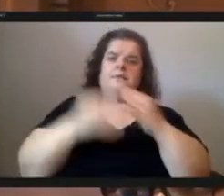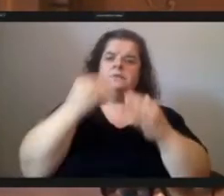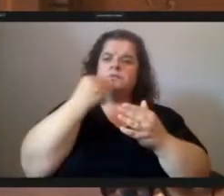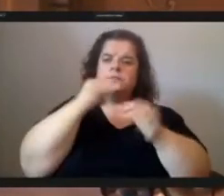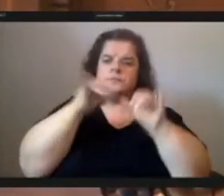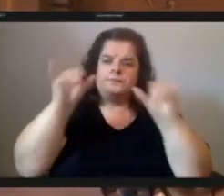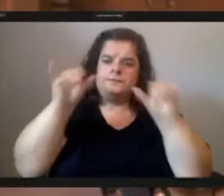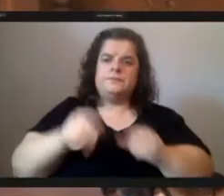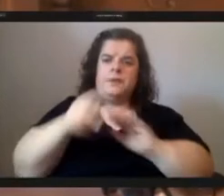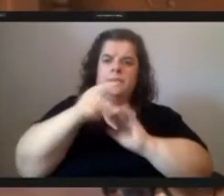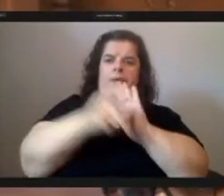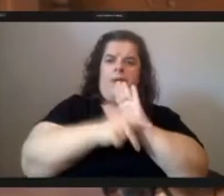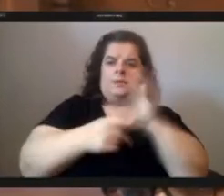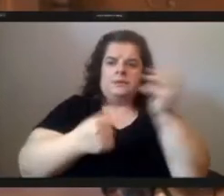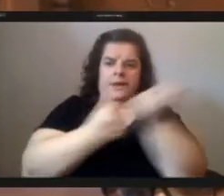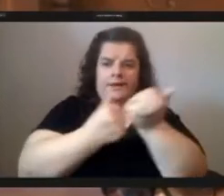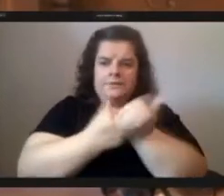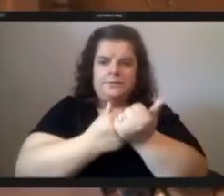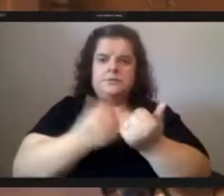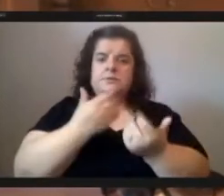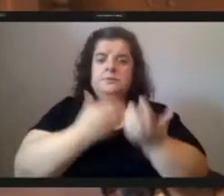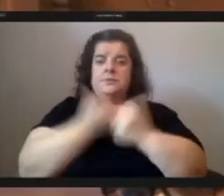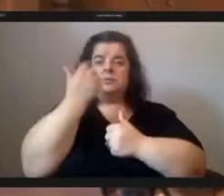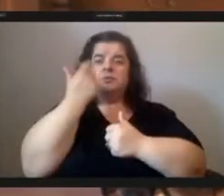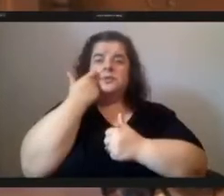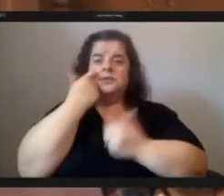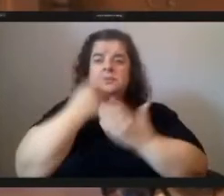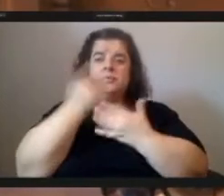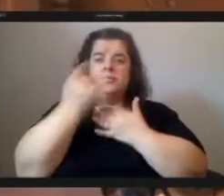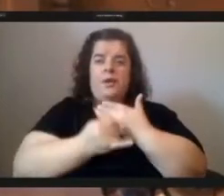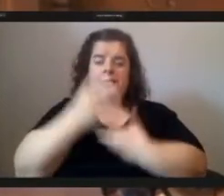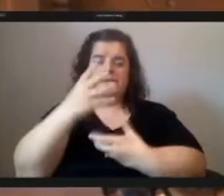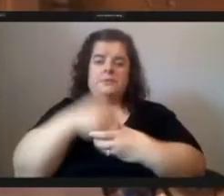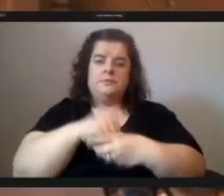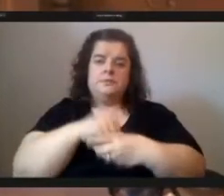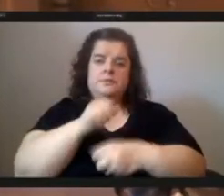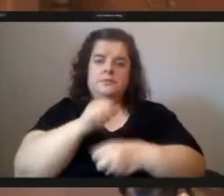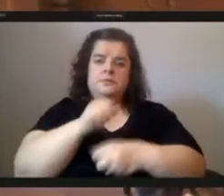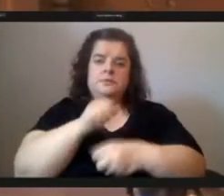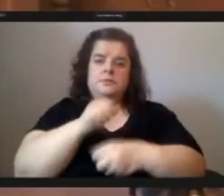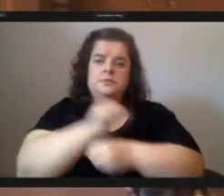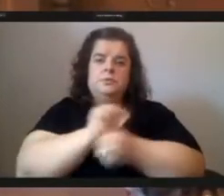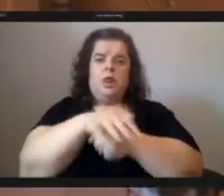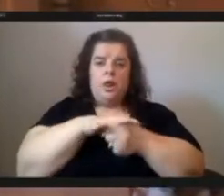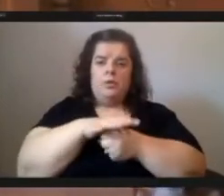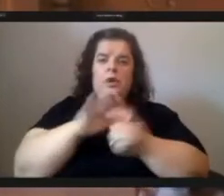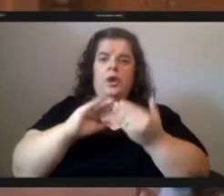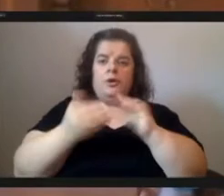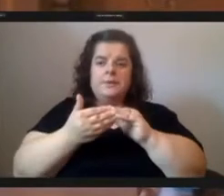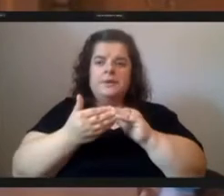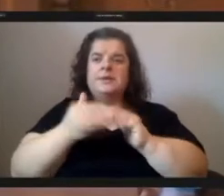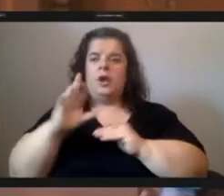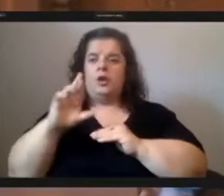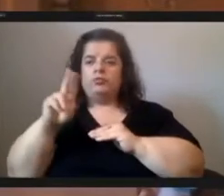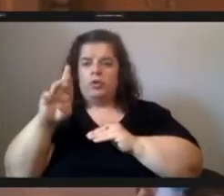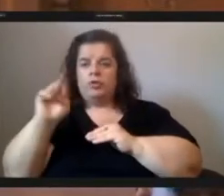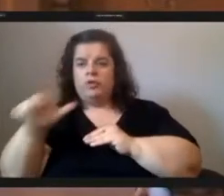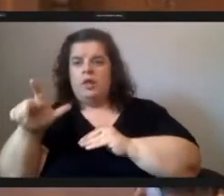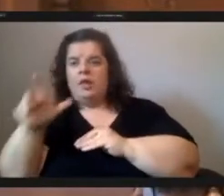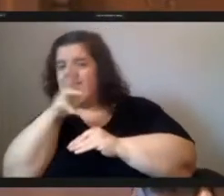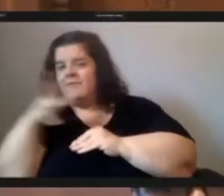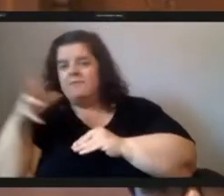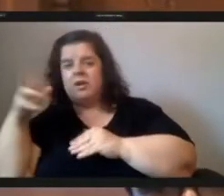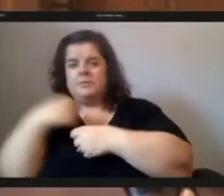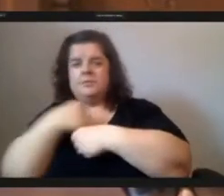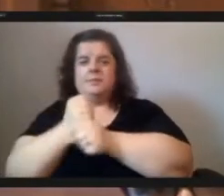advocacy our most recent projects involved working with local and urban local urban and rural farms to provide a marketplace that is profitable